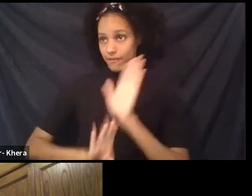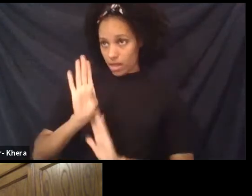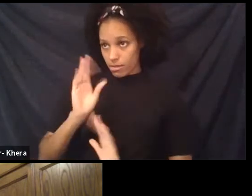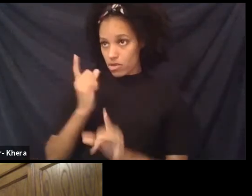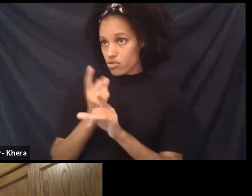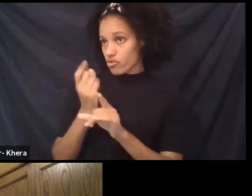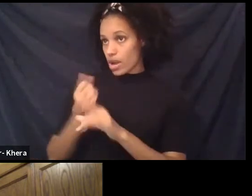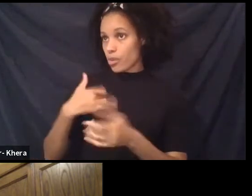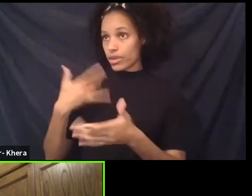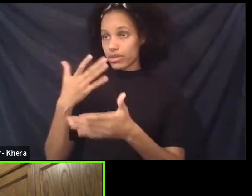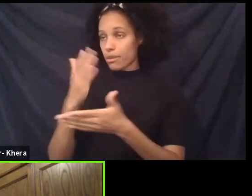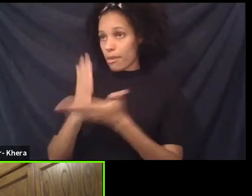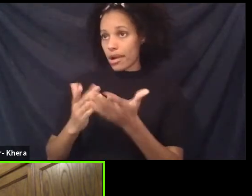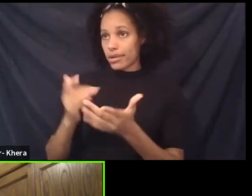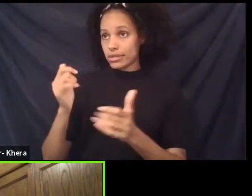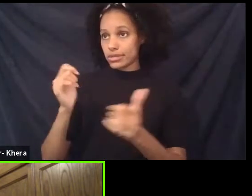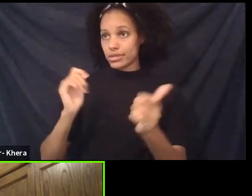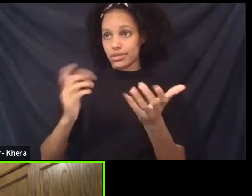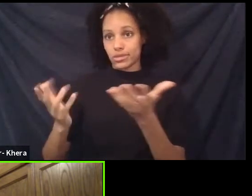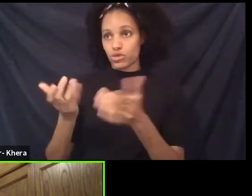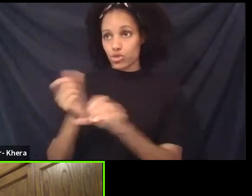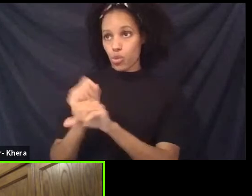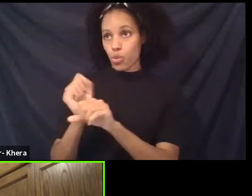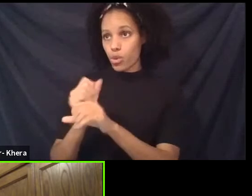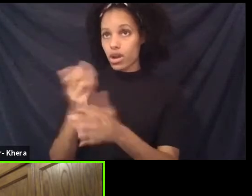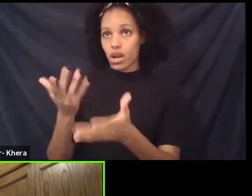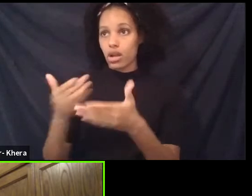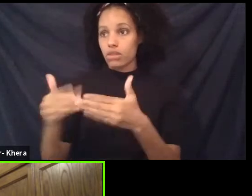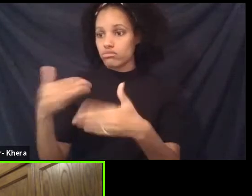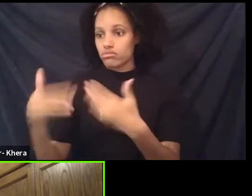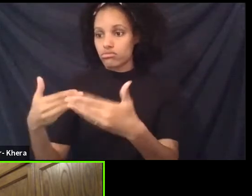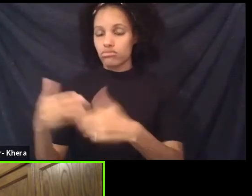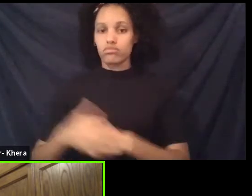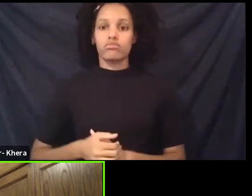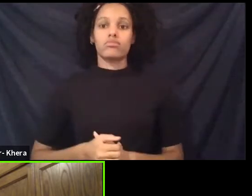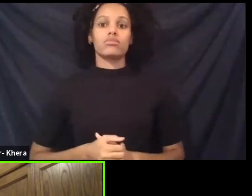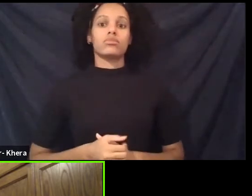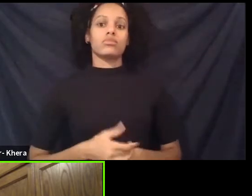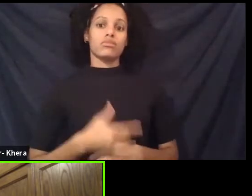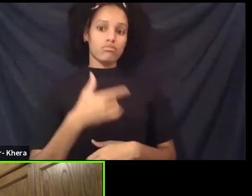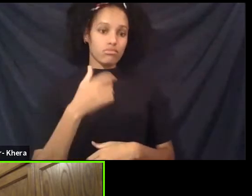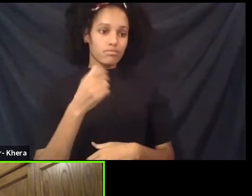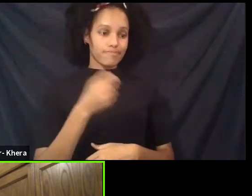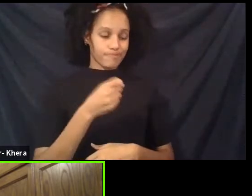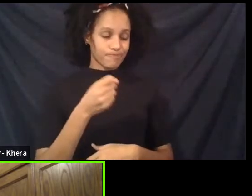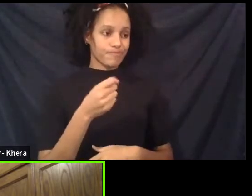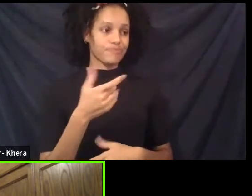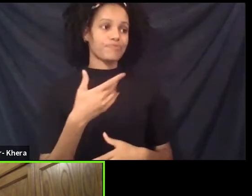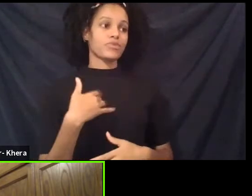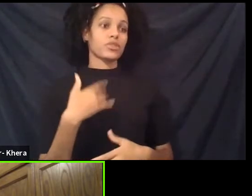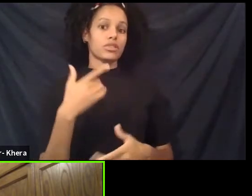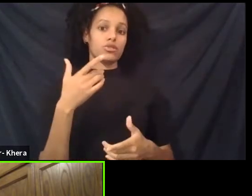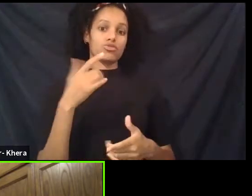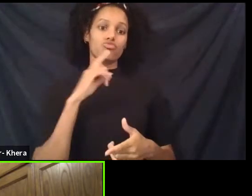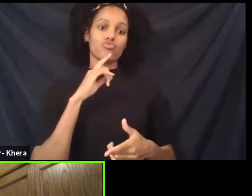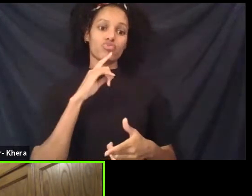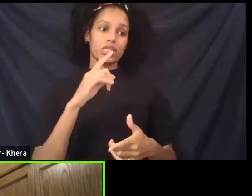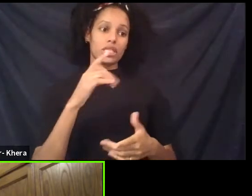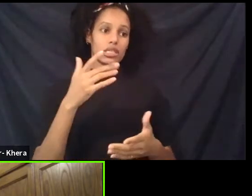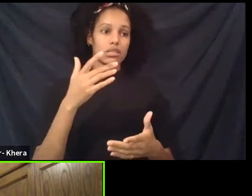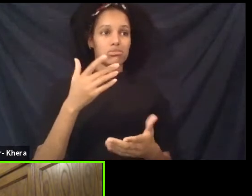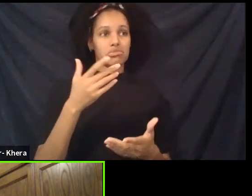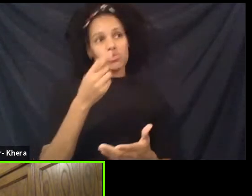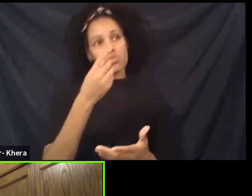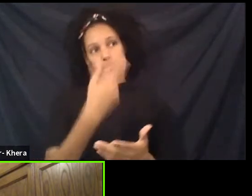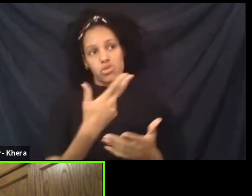piece that you're working on? Yeah. It's, uh, we're at the, we'd say three quarter way done. So I'm just